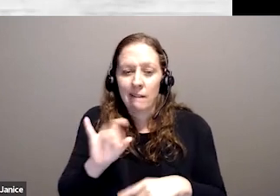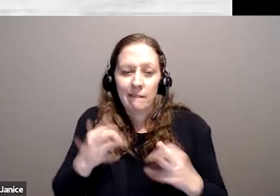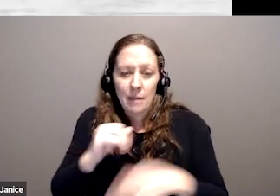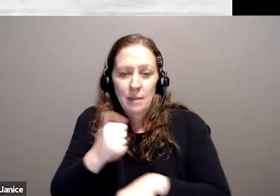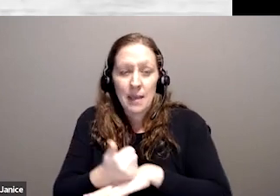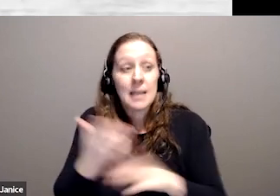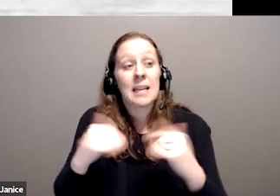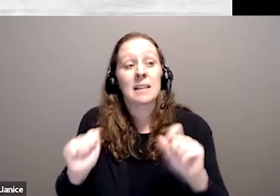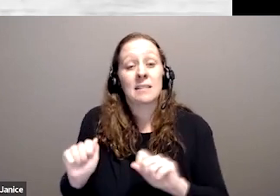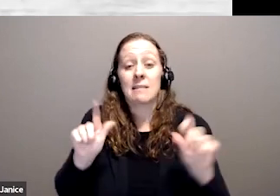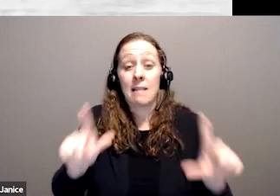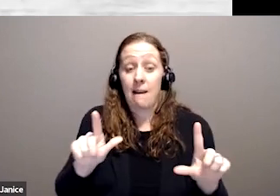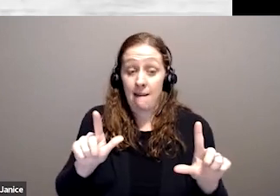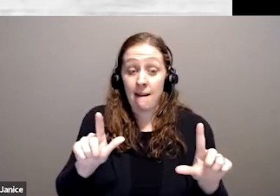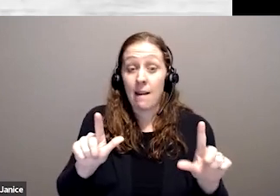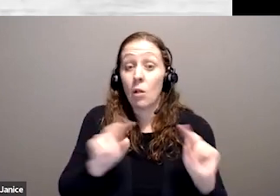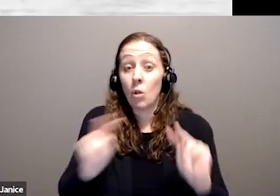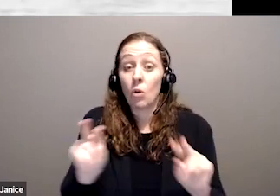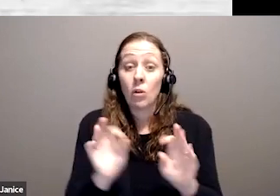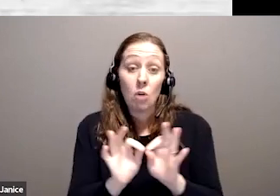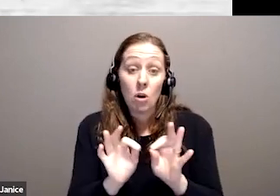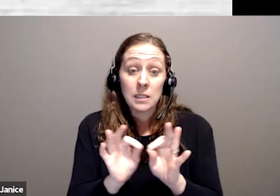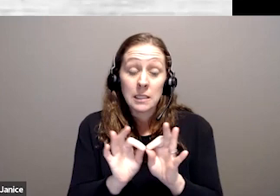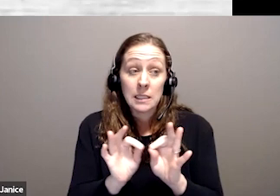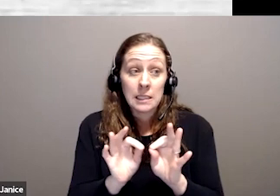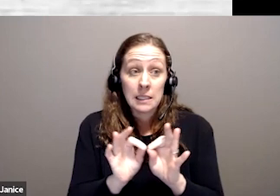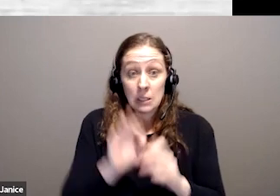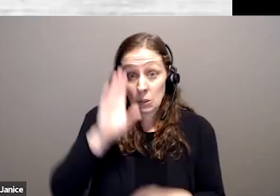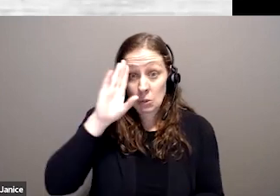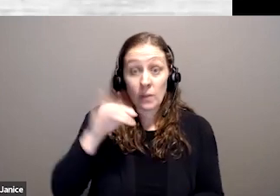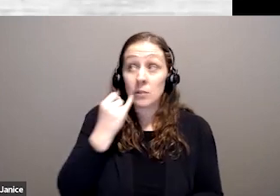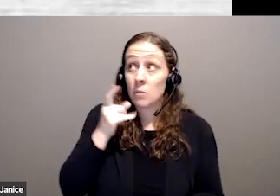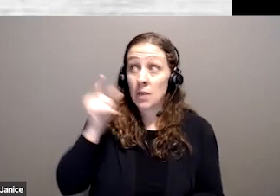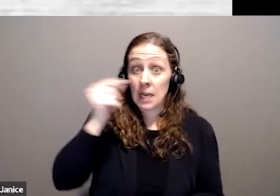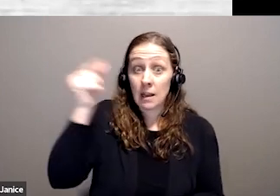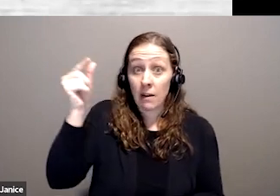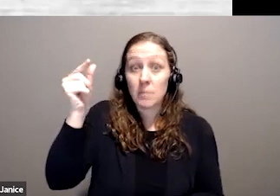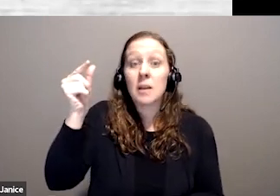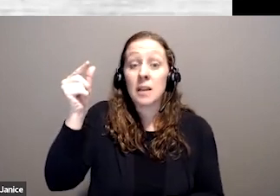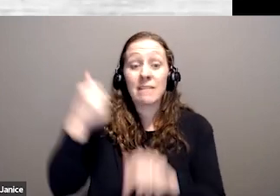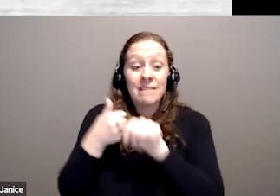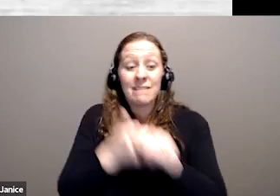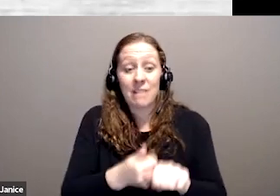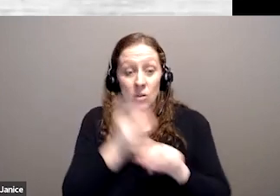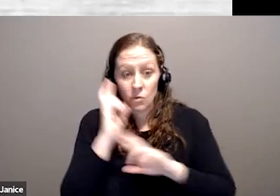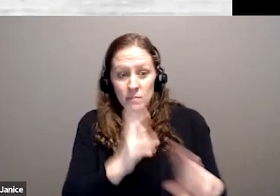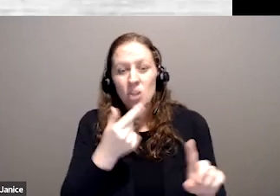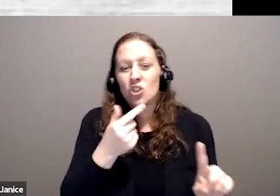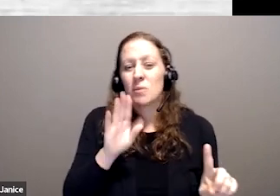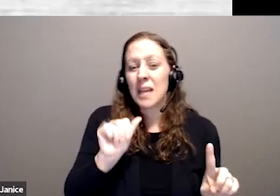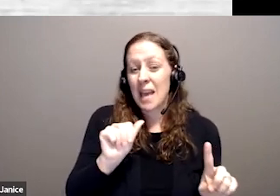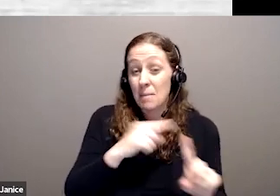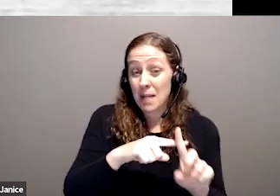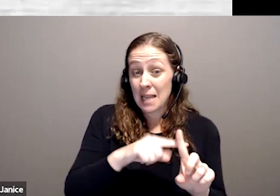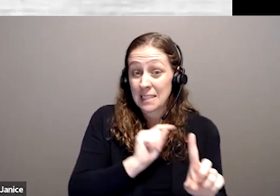So when we look at the cost of this, we know that if the government does respect the GBA plus, and remember, we're mostly